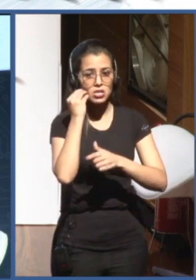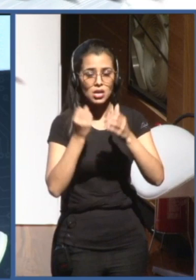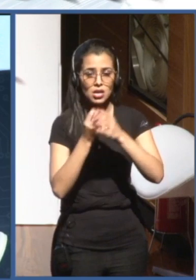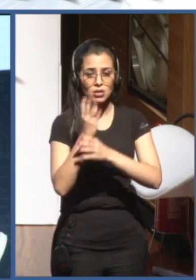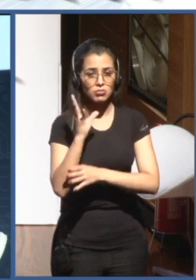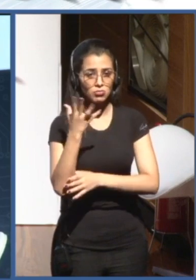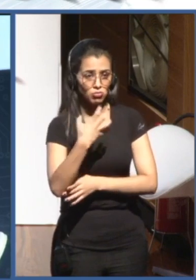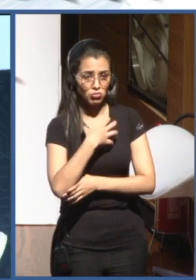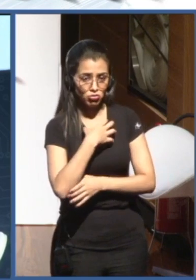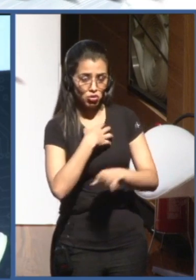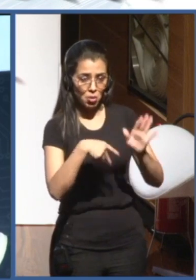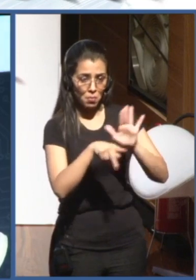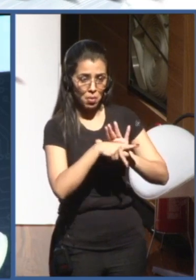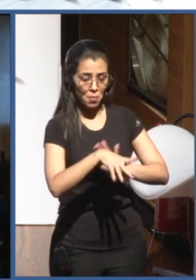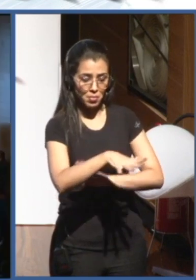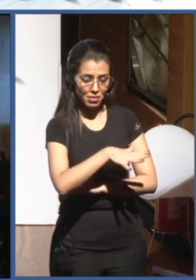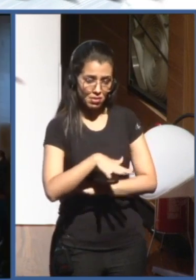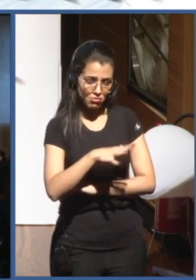Great. Thank you.